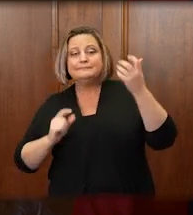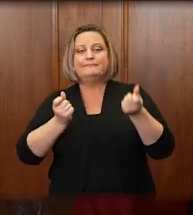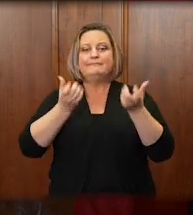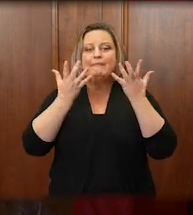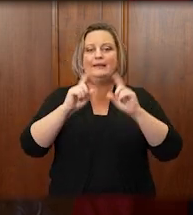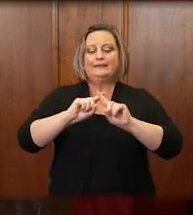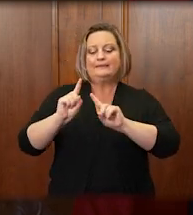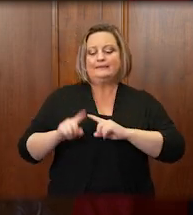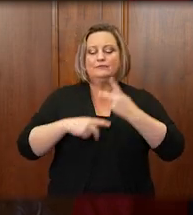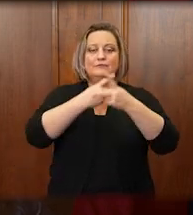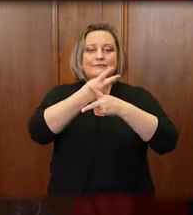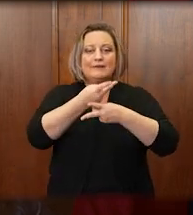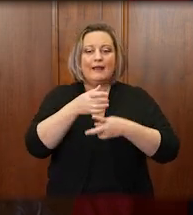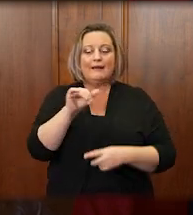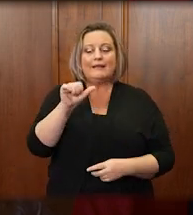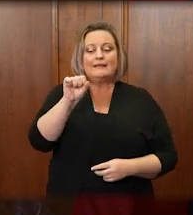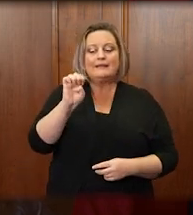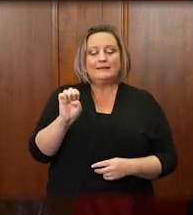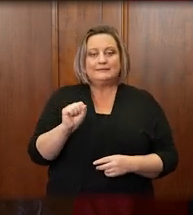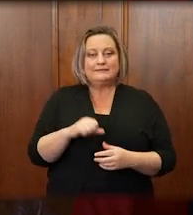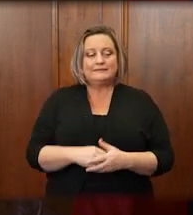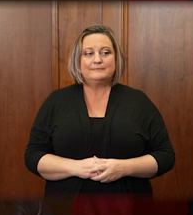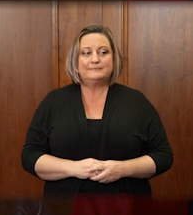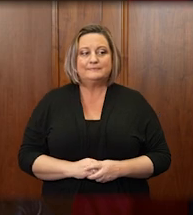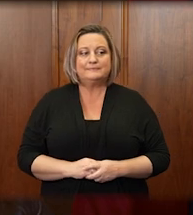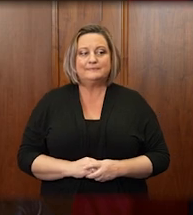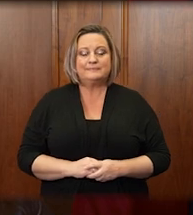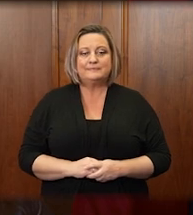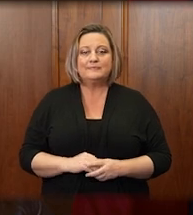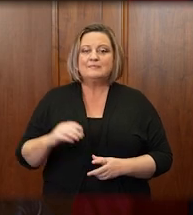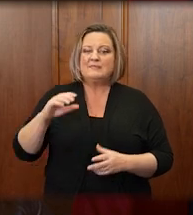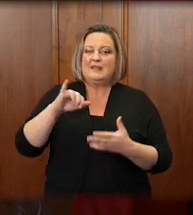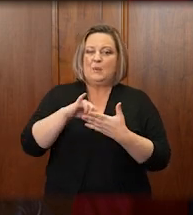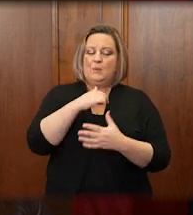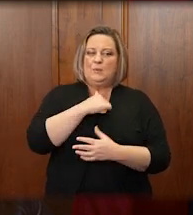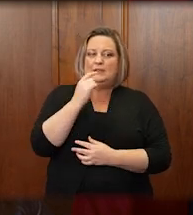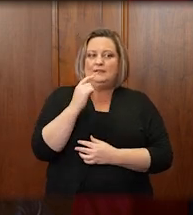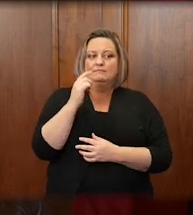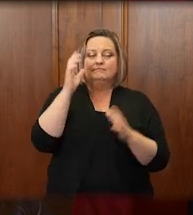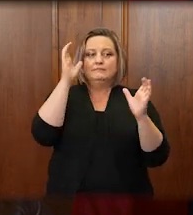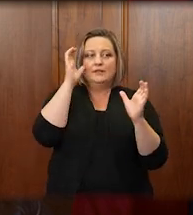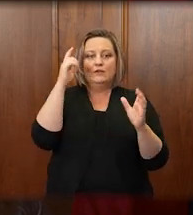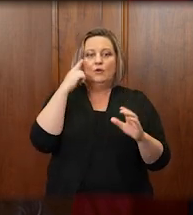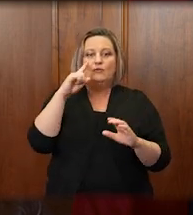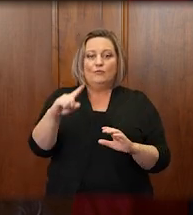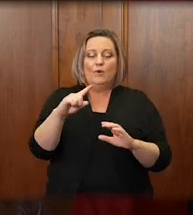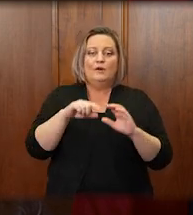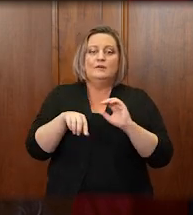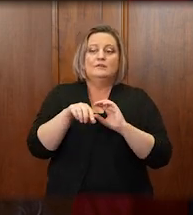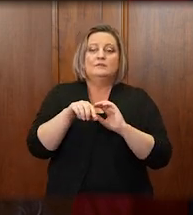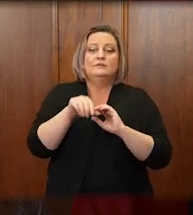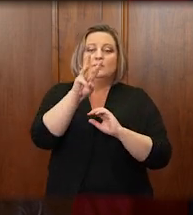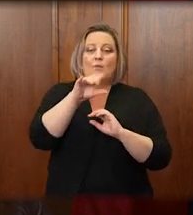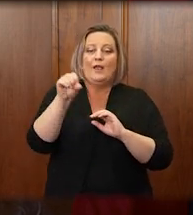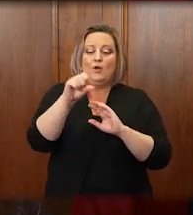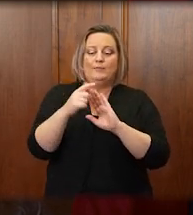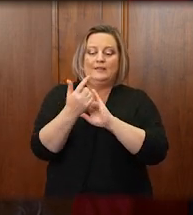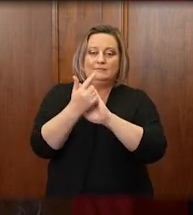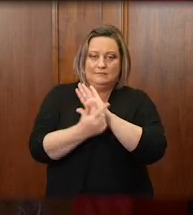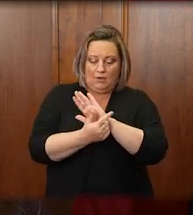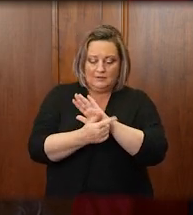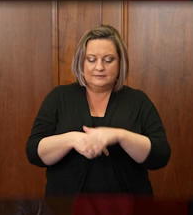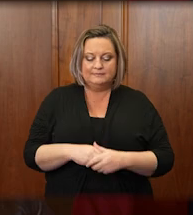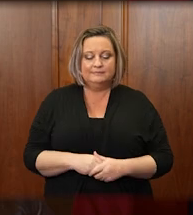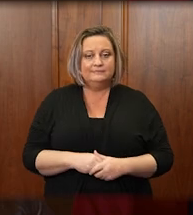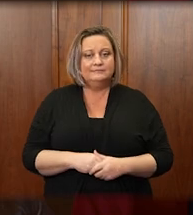in which jurisdiction is vested in our courts under the Wyoming Constitution and the Wyoming statutes. The courts